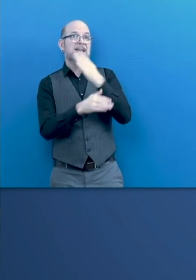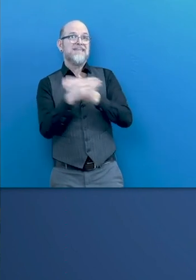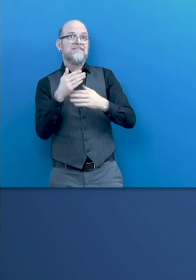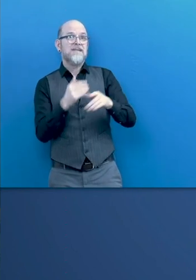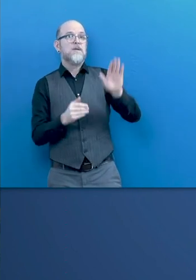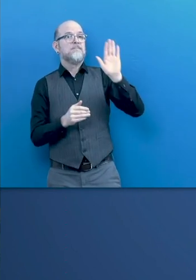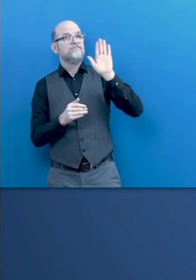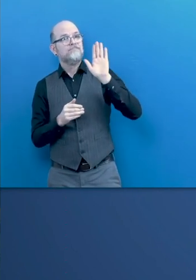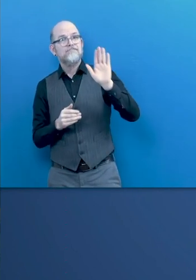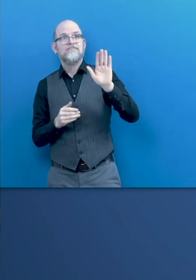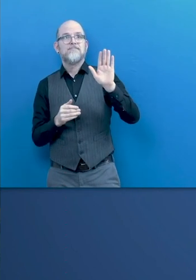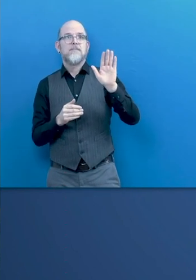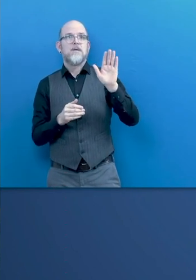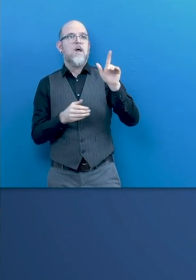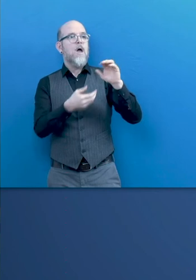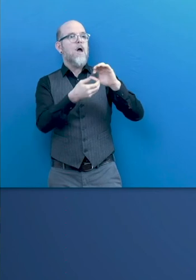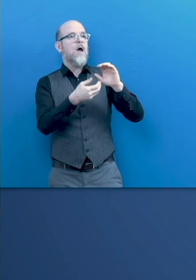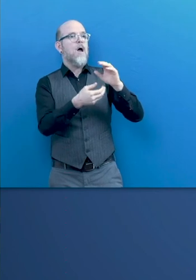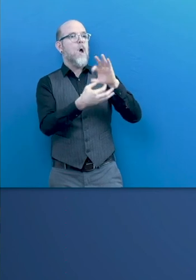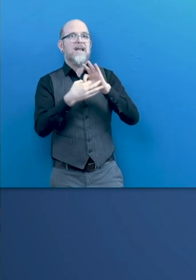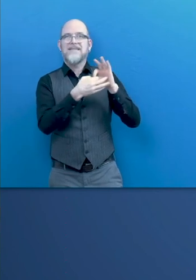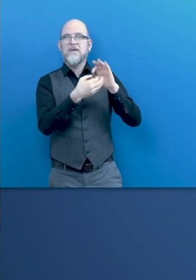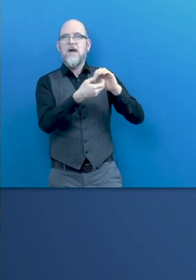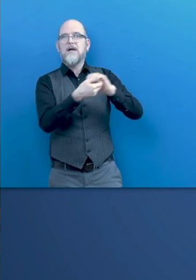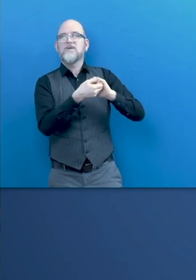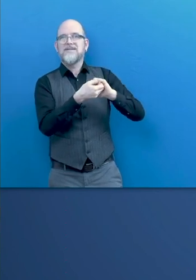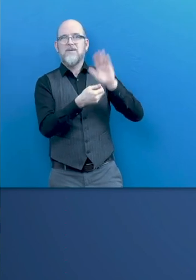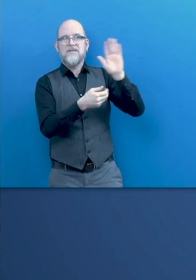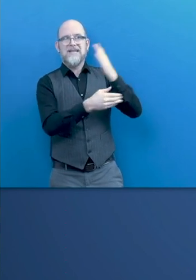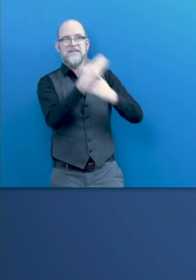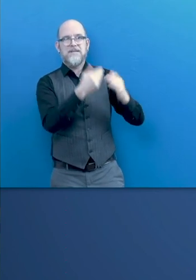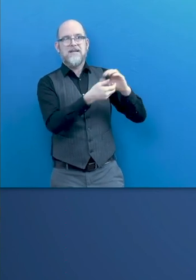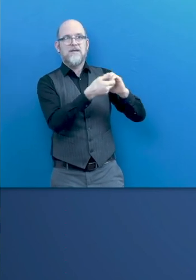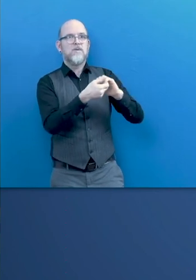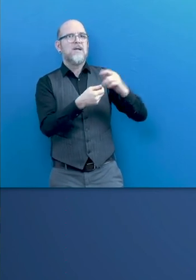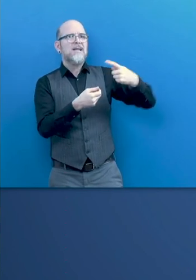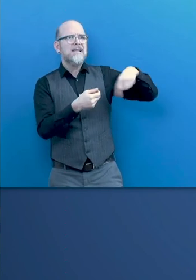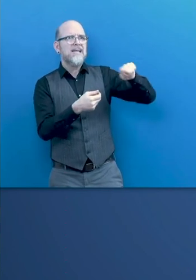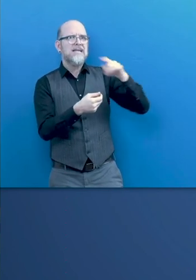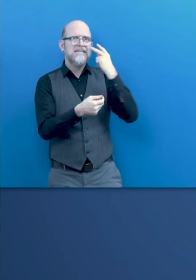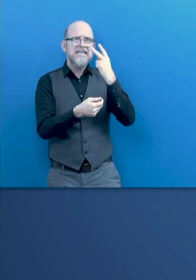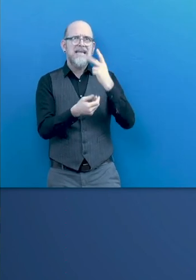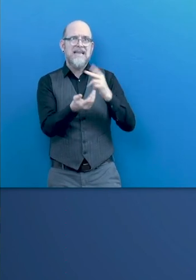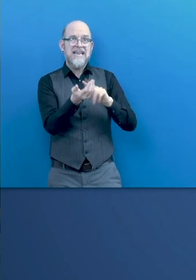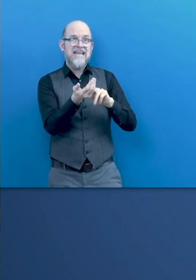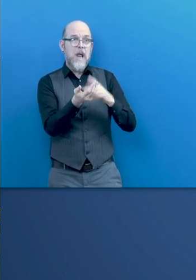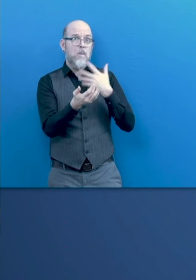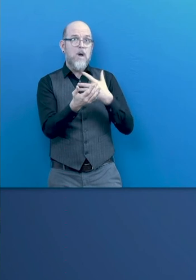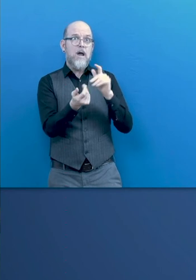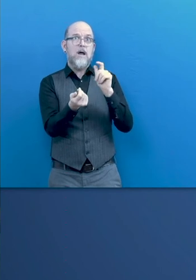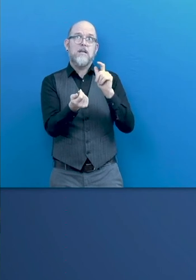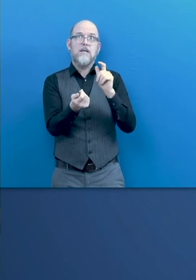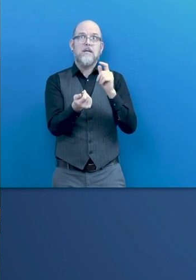future is developed and also proper funding and investment in all the things, levers for change, which are mentioned in the report,